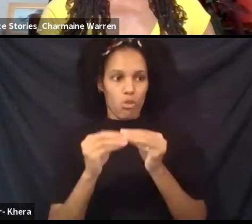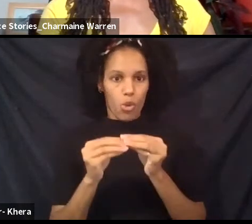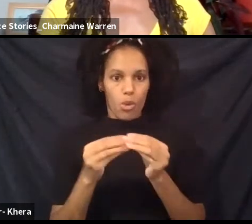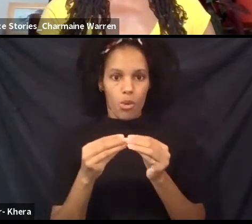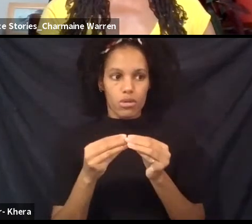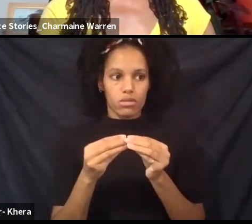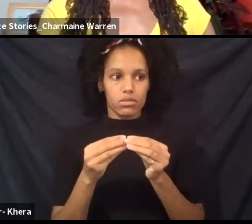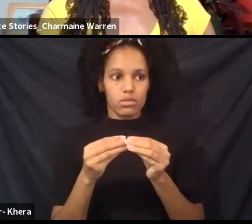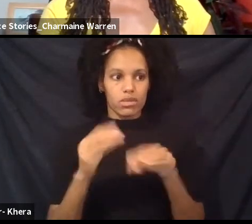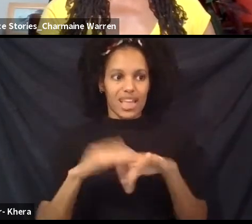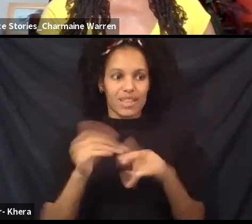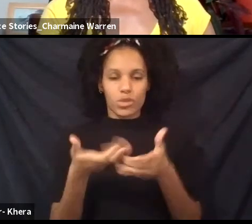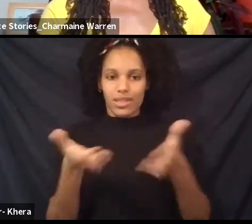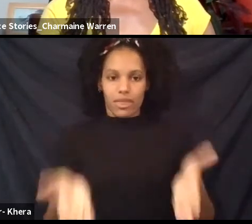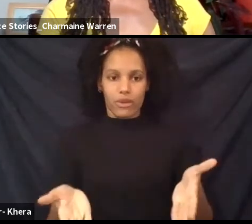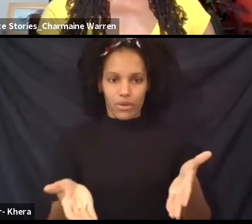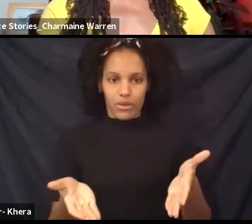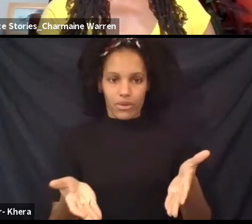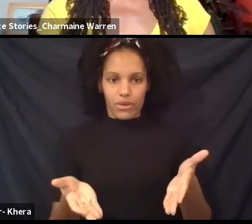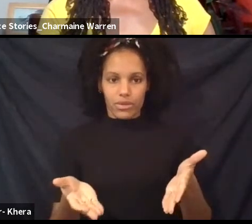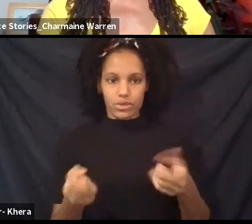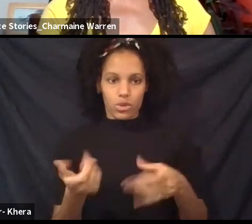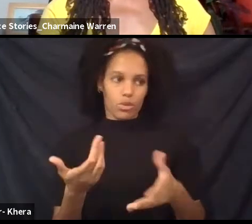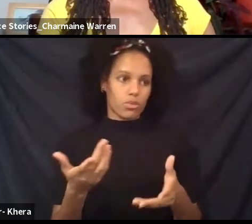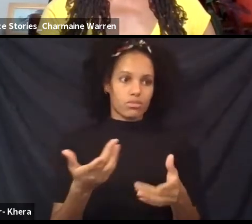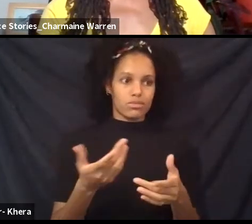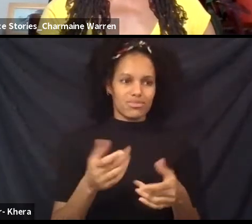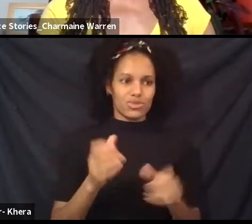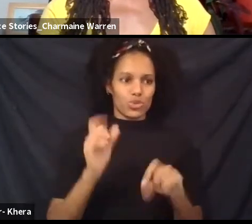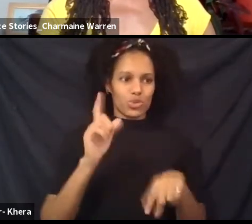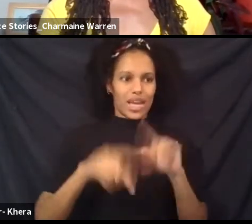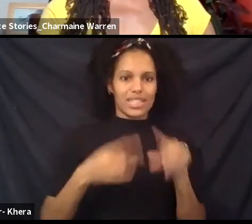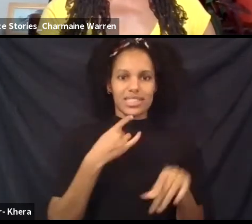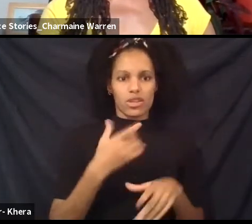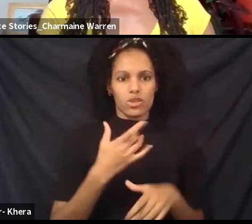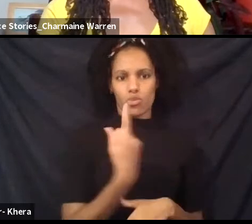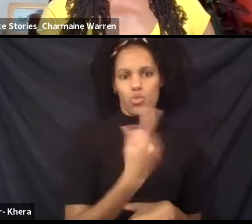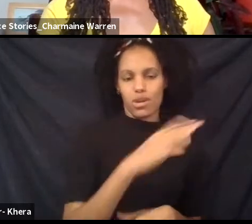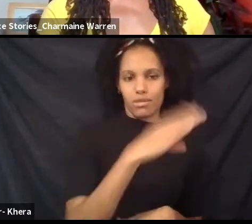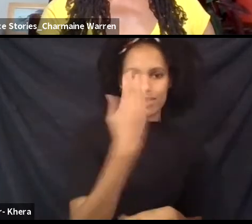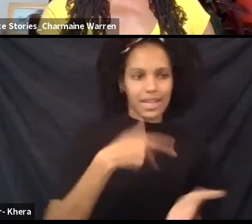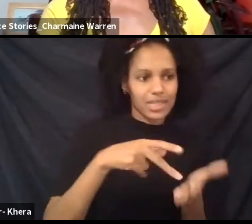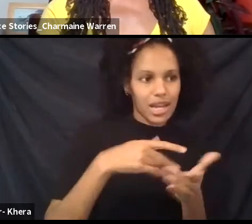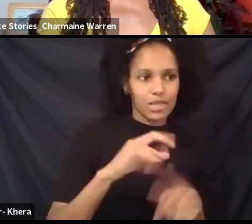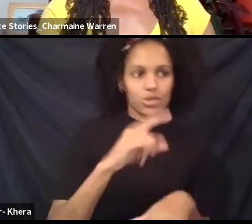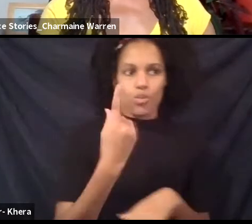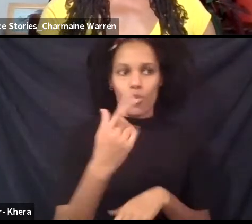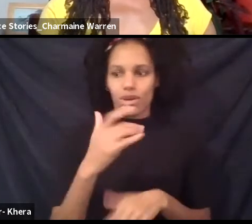few to experience black dance and blackness. And that's what New York gave me.